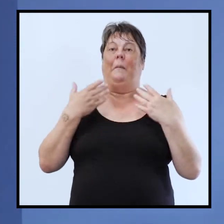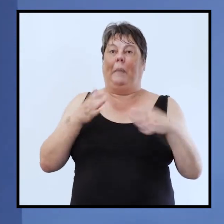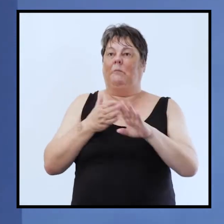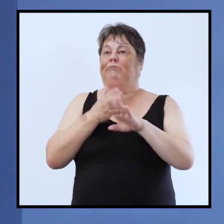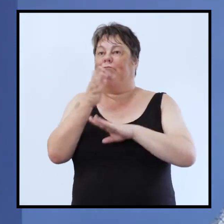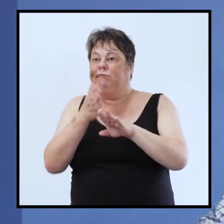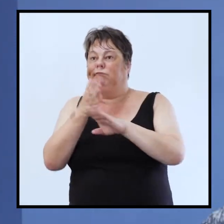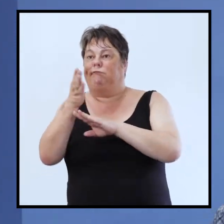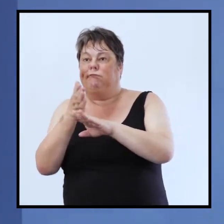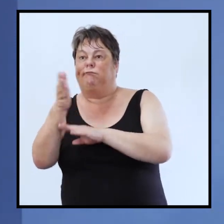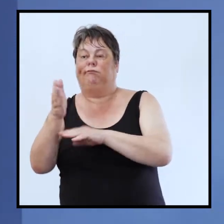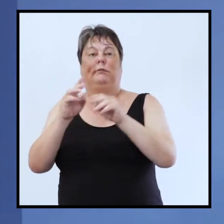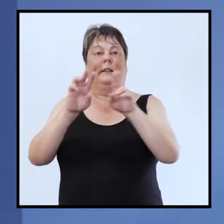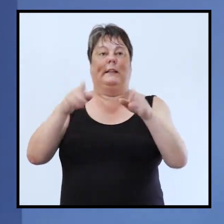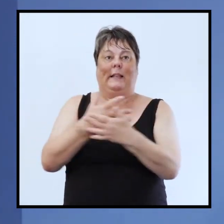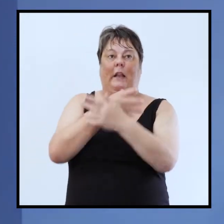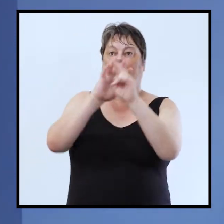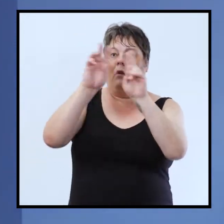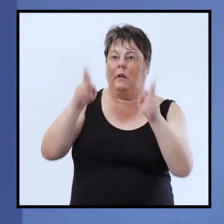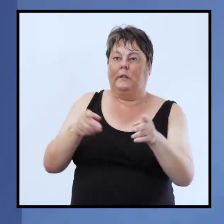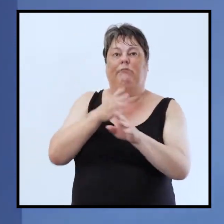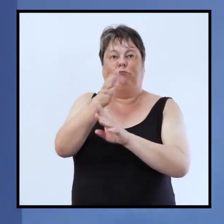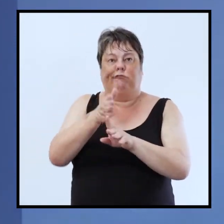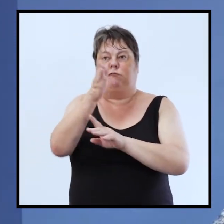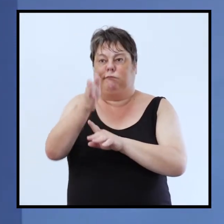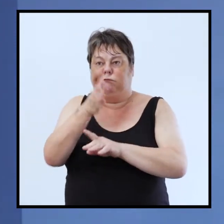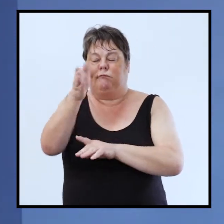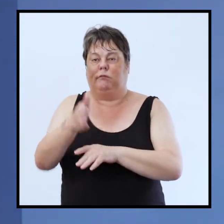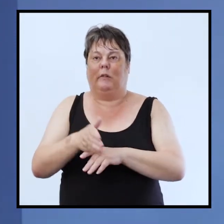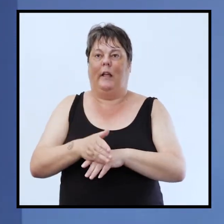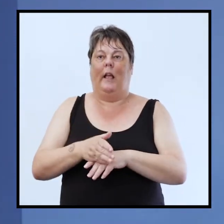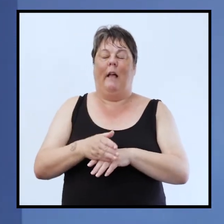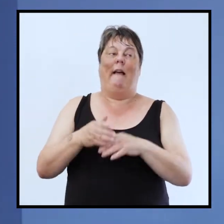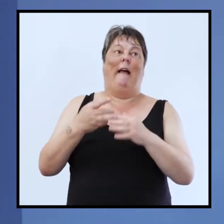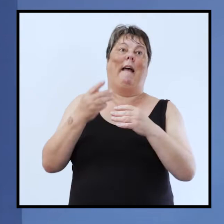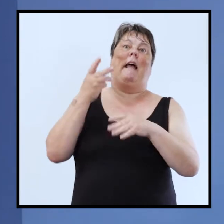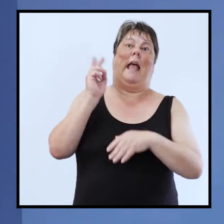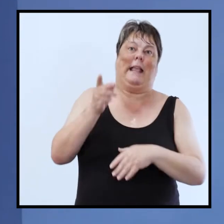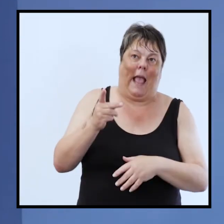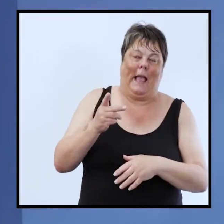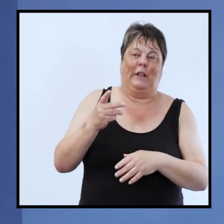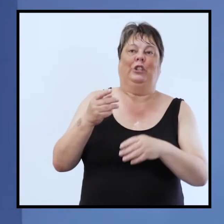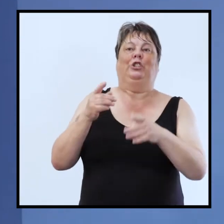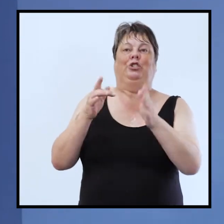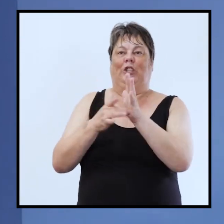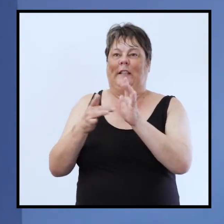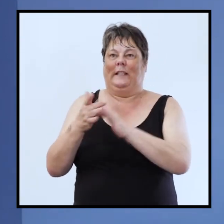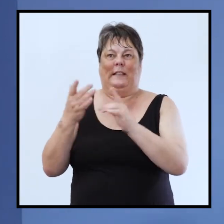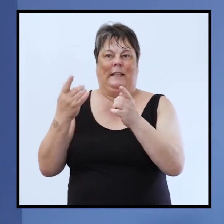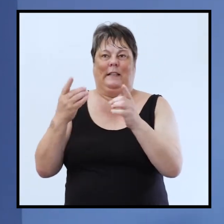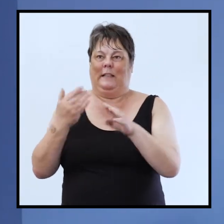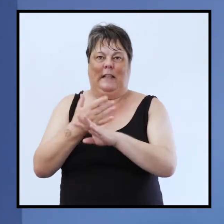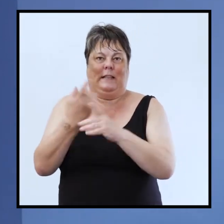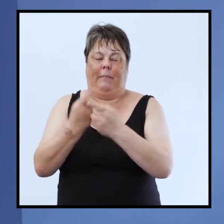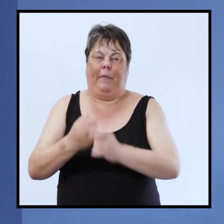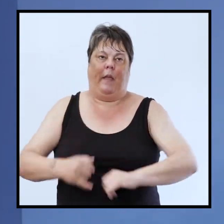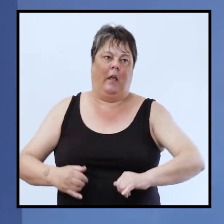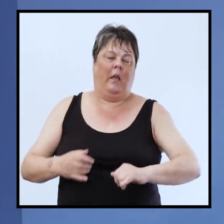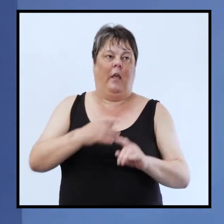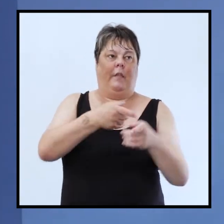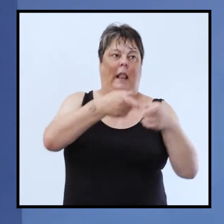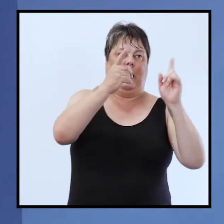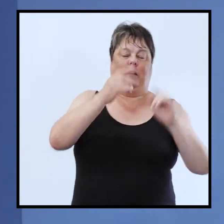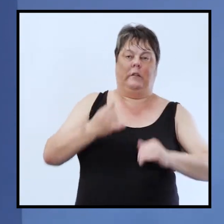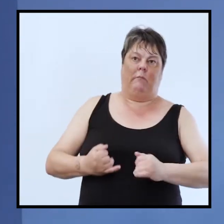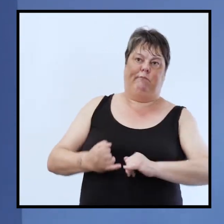a few times in luke and often this has happened he's done something that's caused a bit of a controversy he's brought out the religious